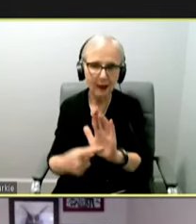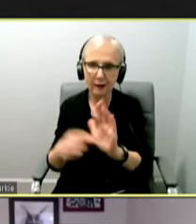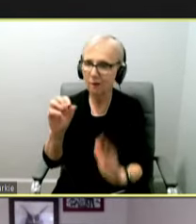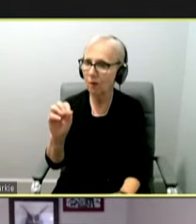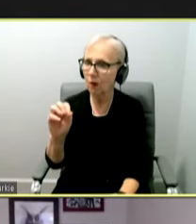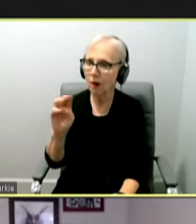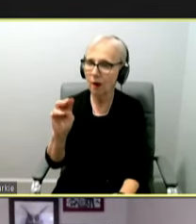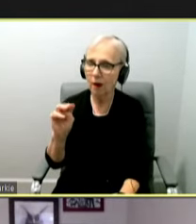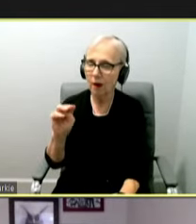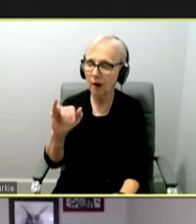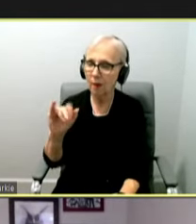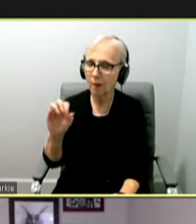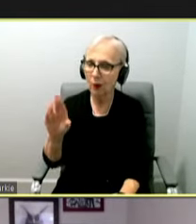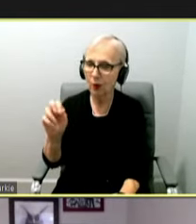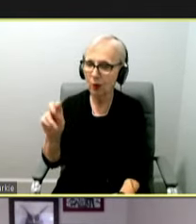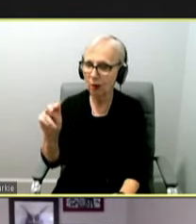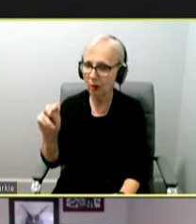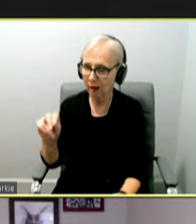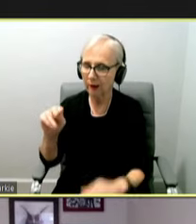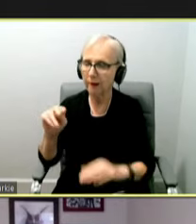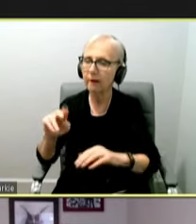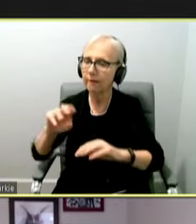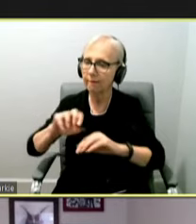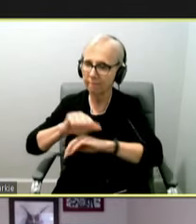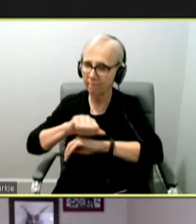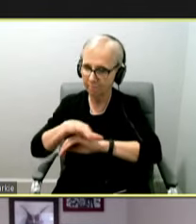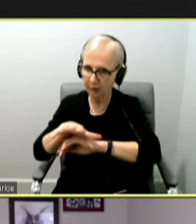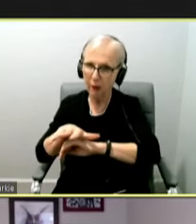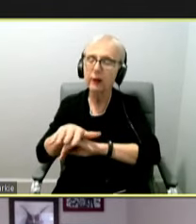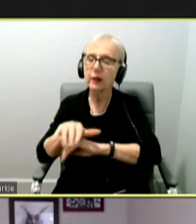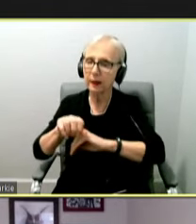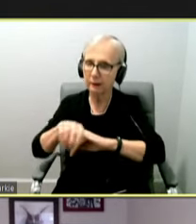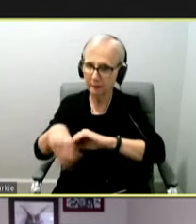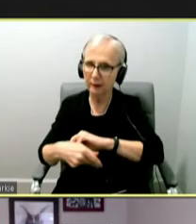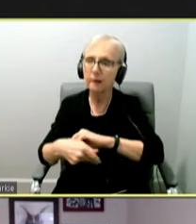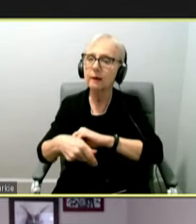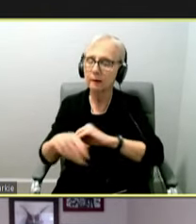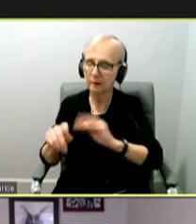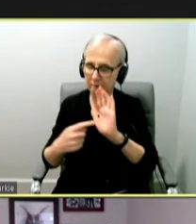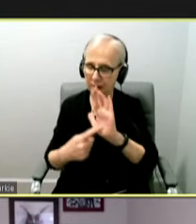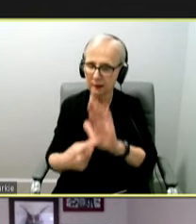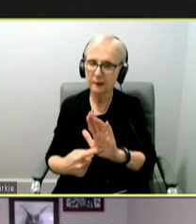for the Omicron variant detected. I'll pass it back to Dr. Trevanti now.